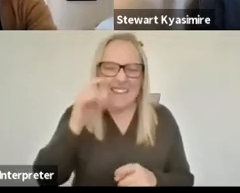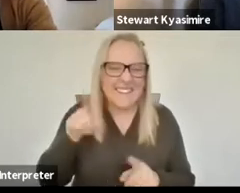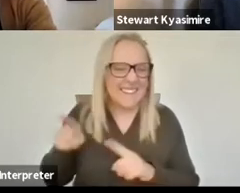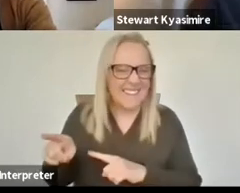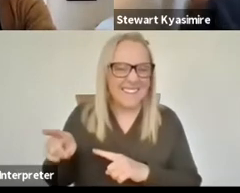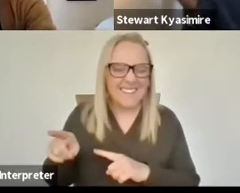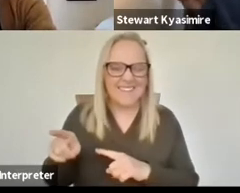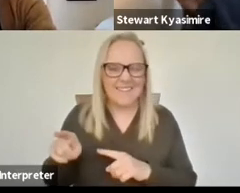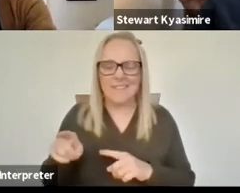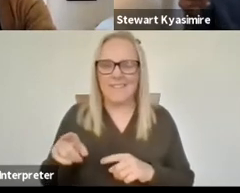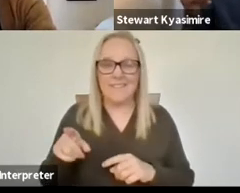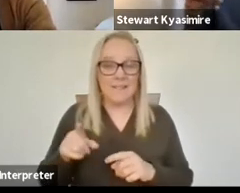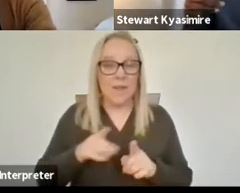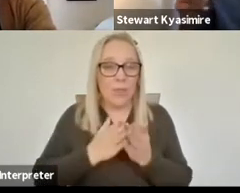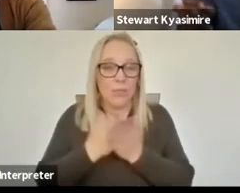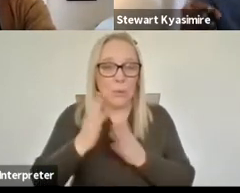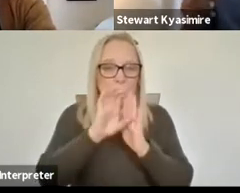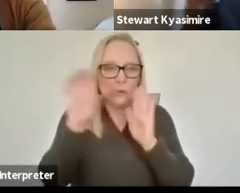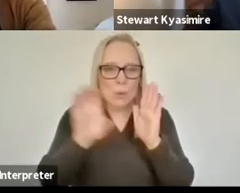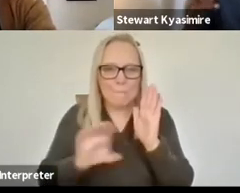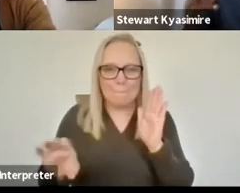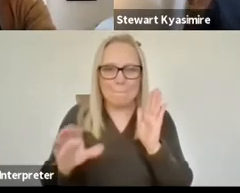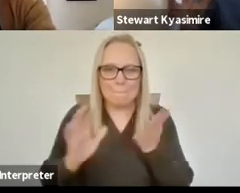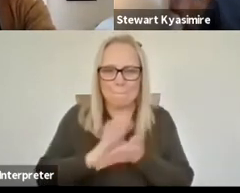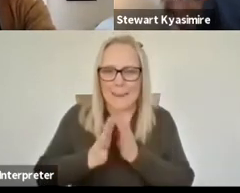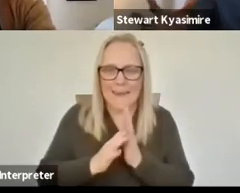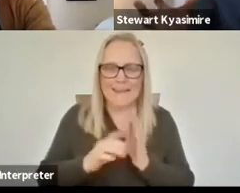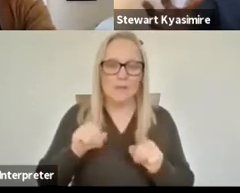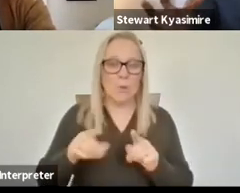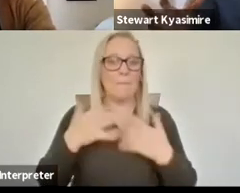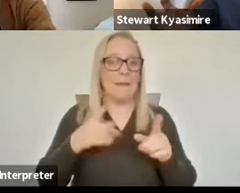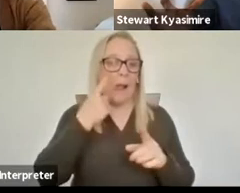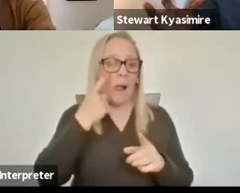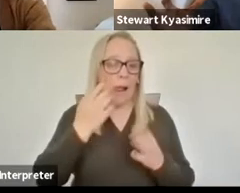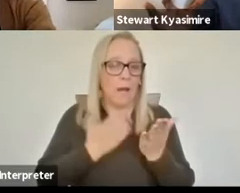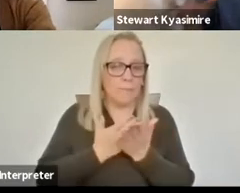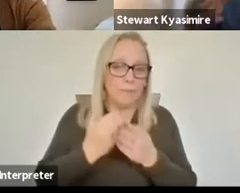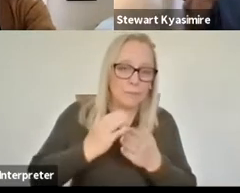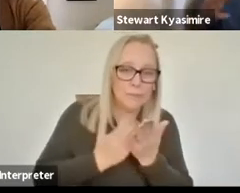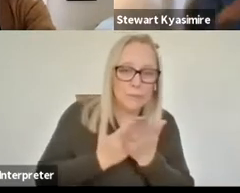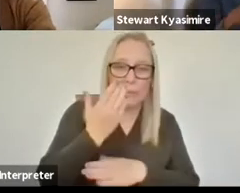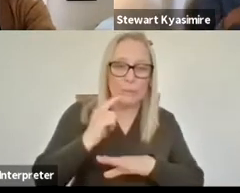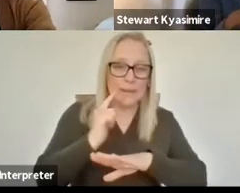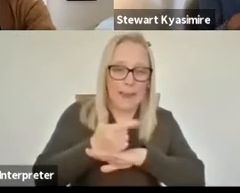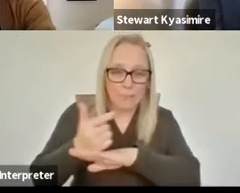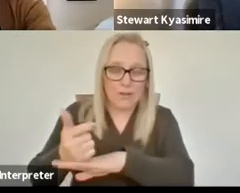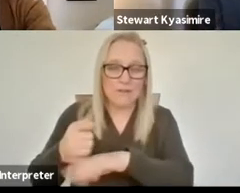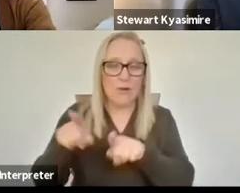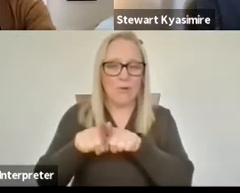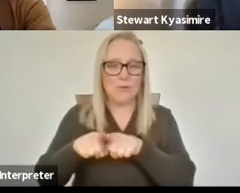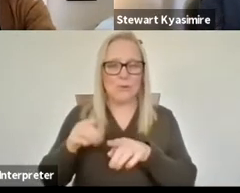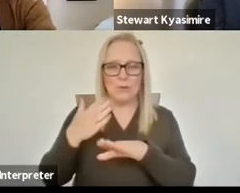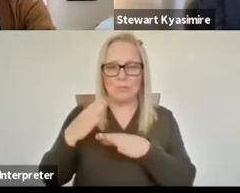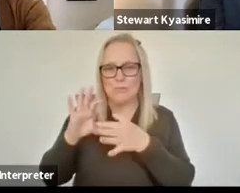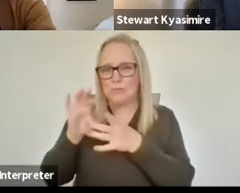testing the new cameras and working with my daughter um with the rest of the family I then